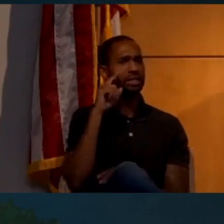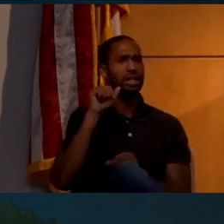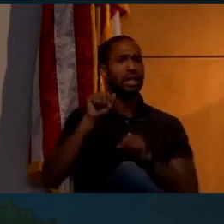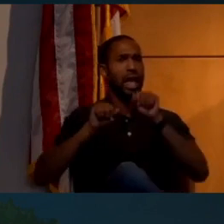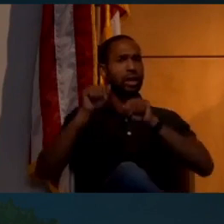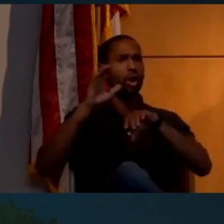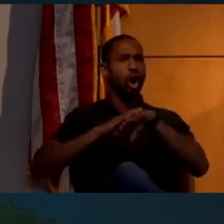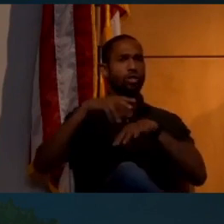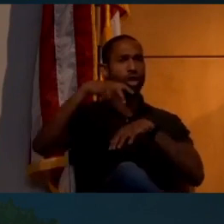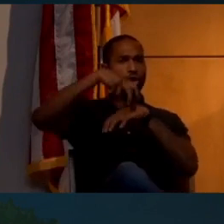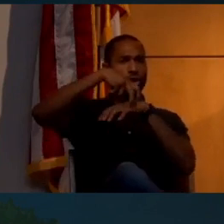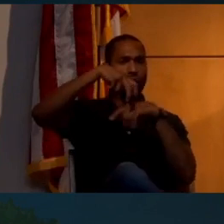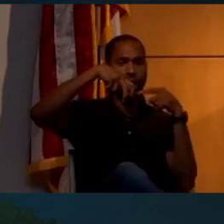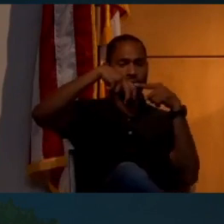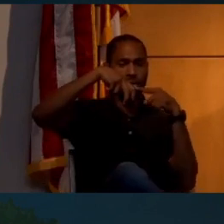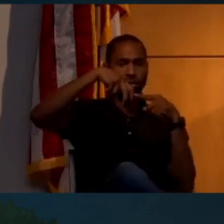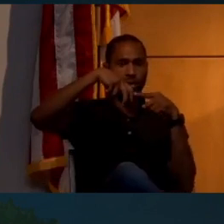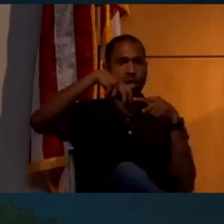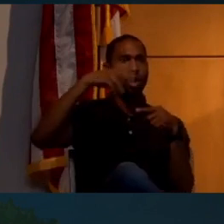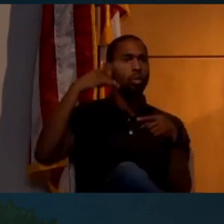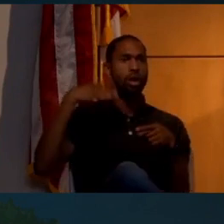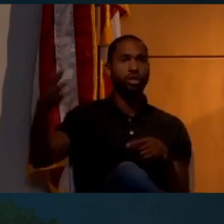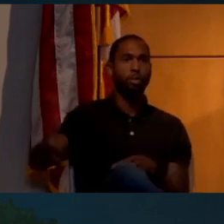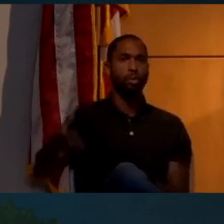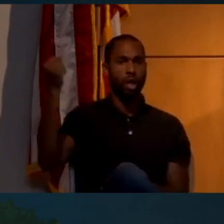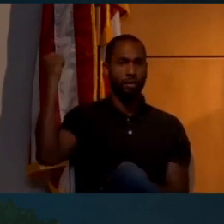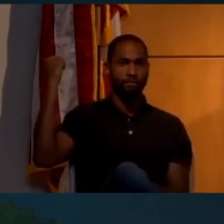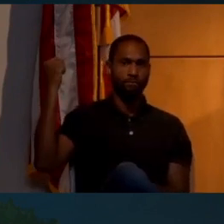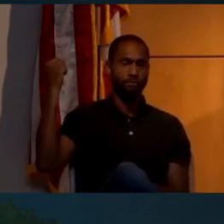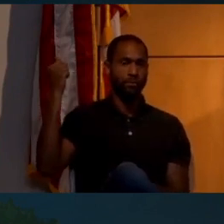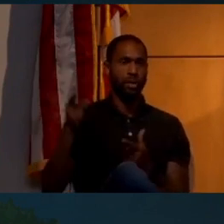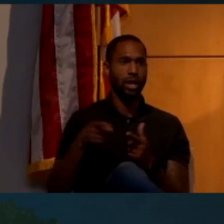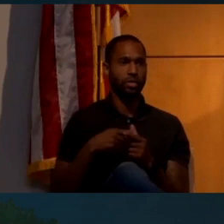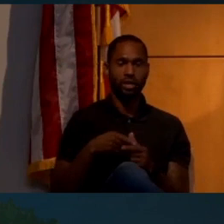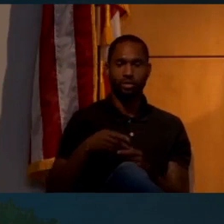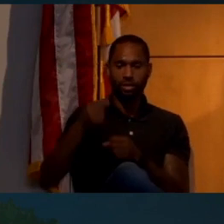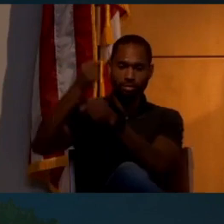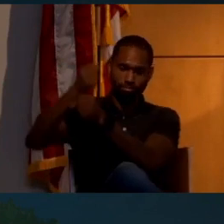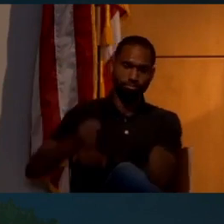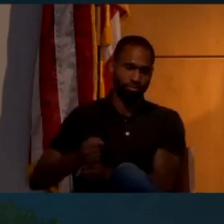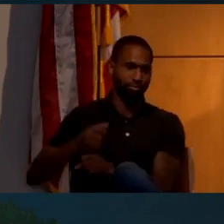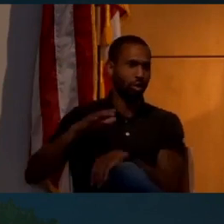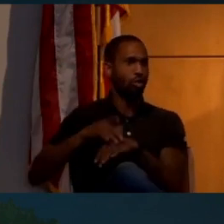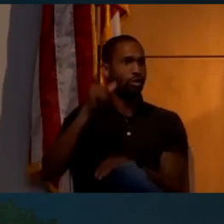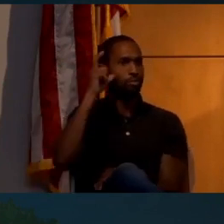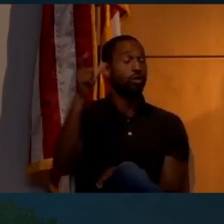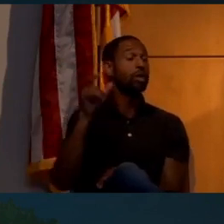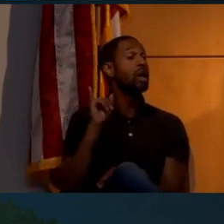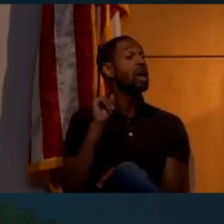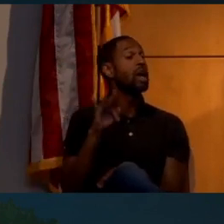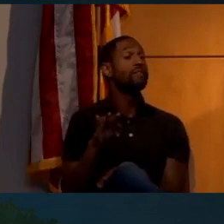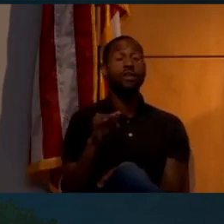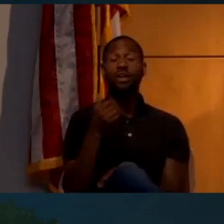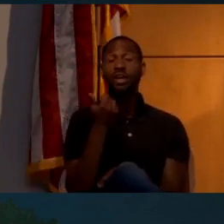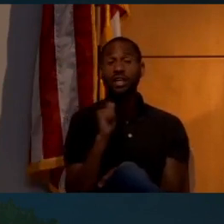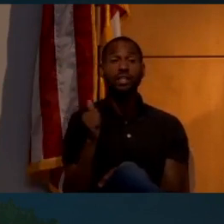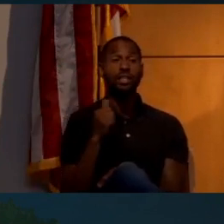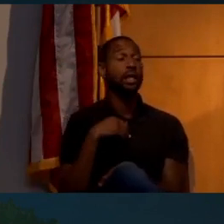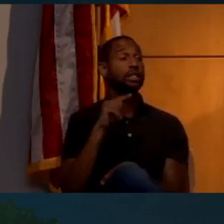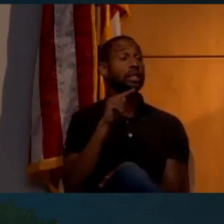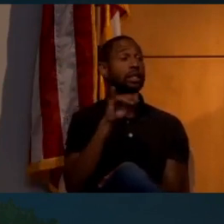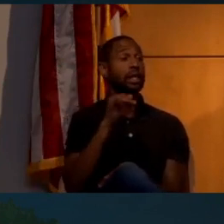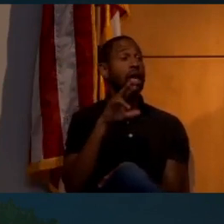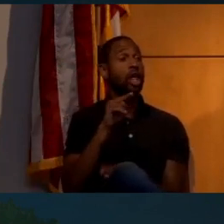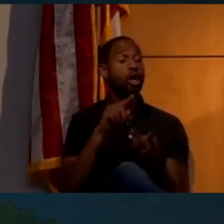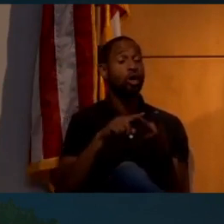one of the lunar legs so that they could pull it out and plant it on the moon. And if you ever had anything that's nylon or